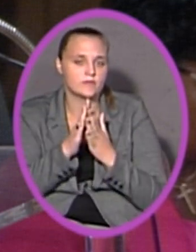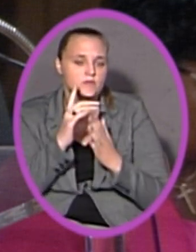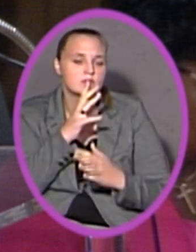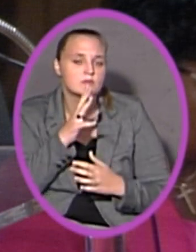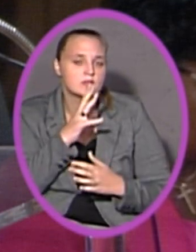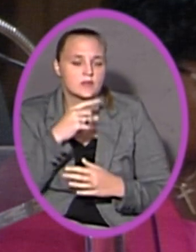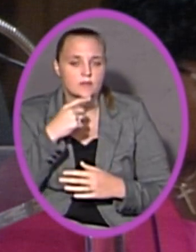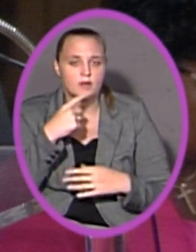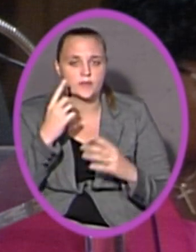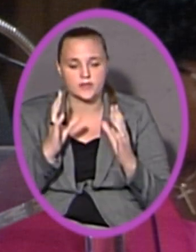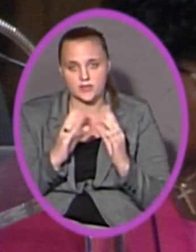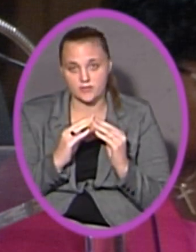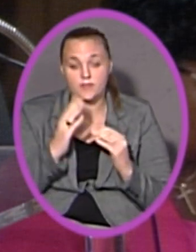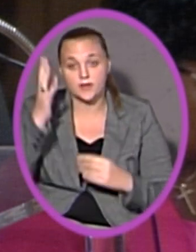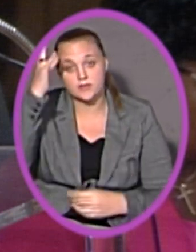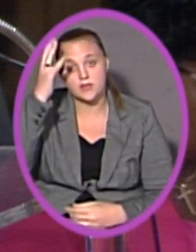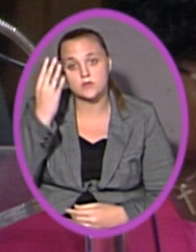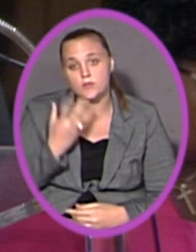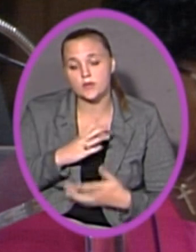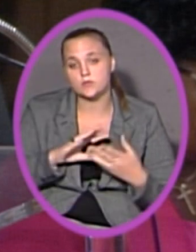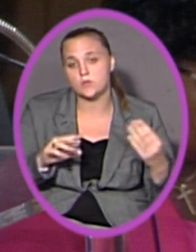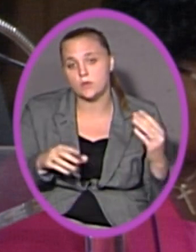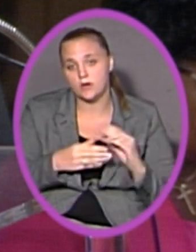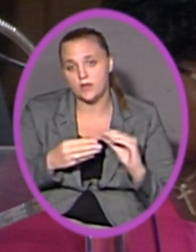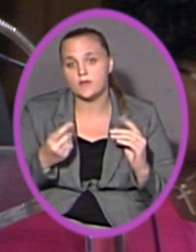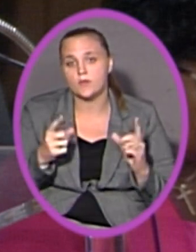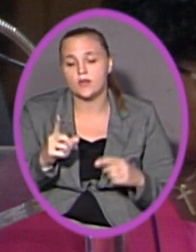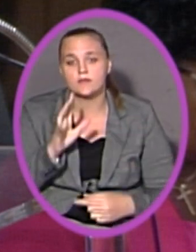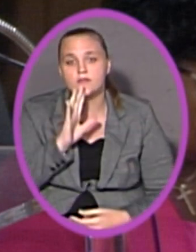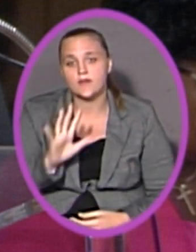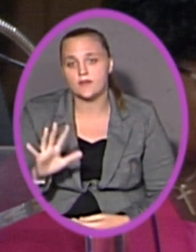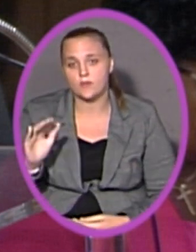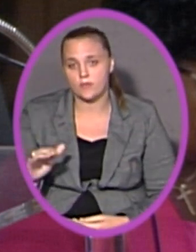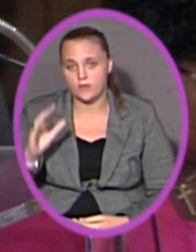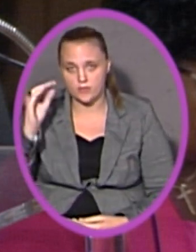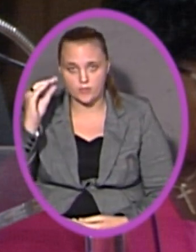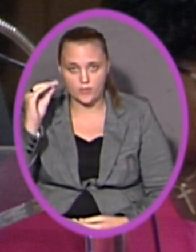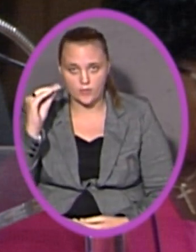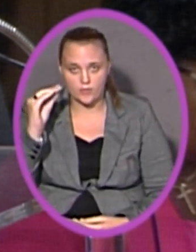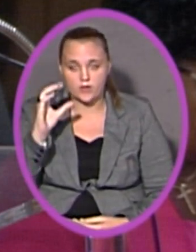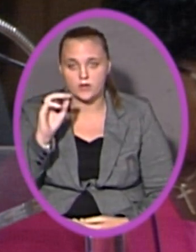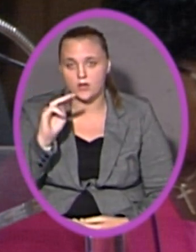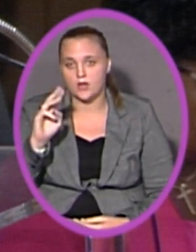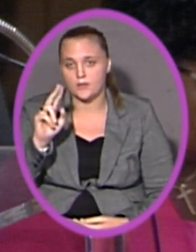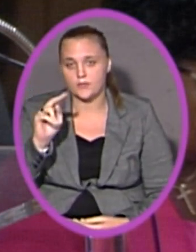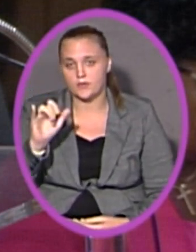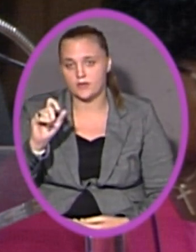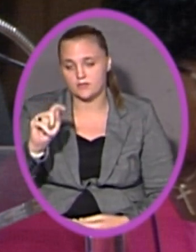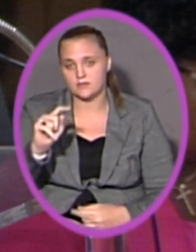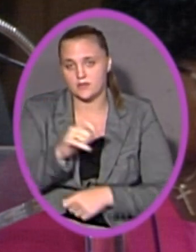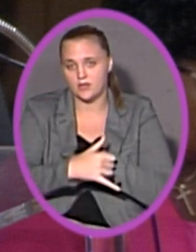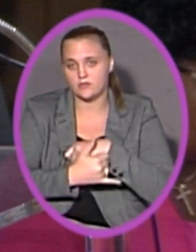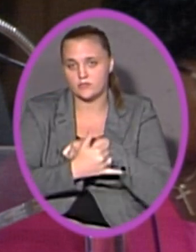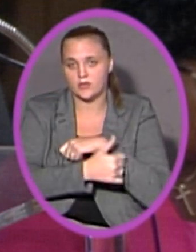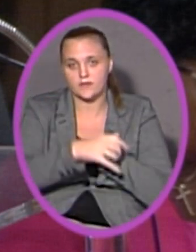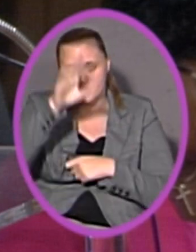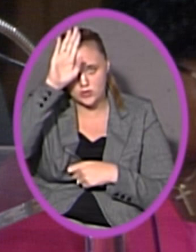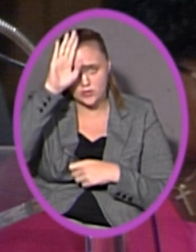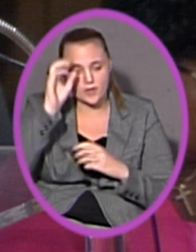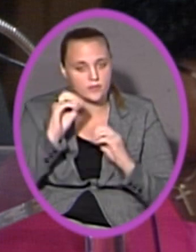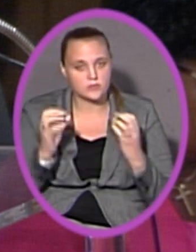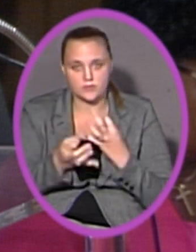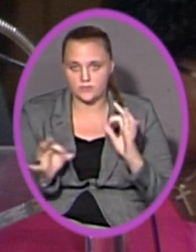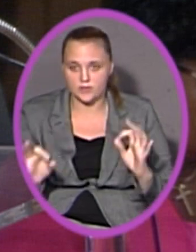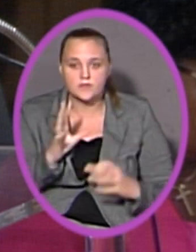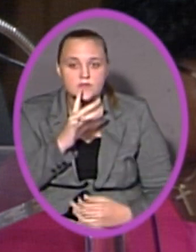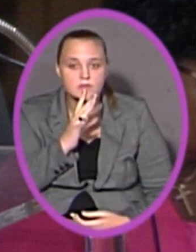at a public hearing. My dad told me a story of when he was a five-year-old little boy in the communist country of Cuba where there was no freedom of speech.